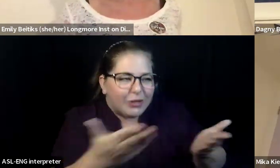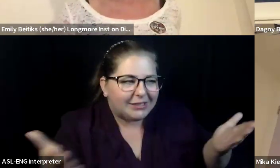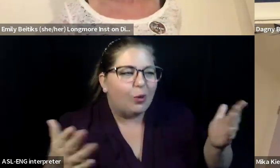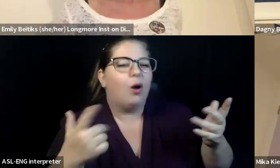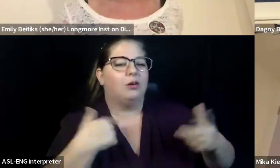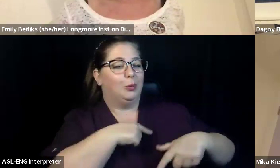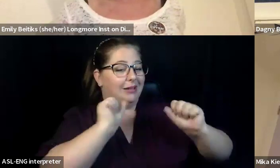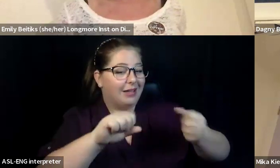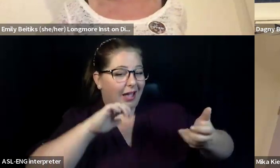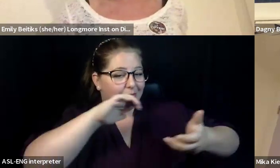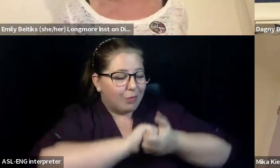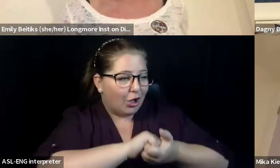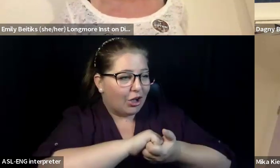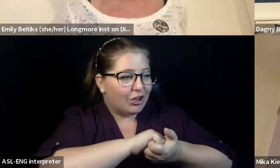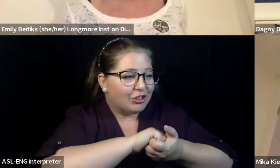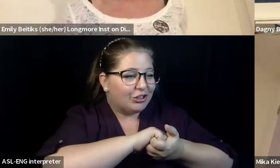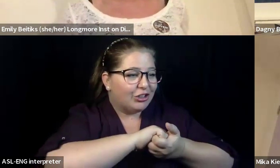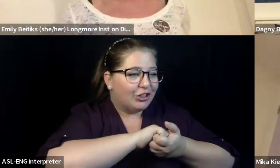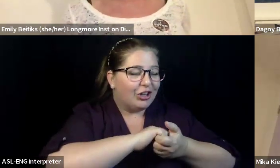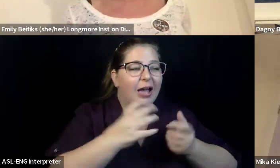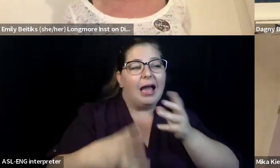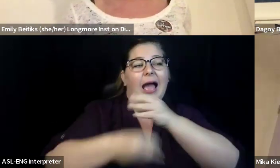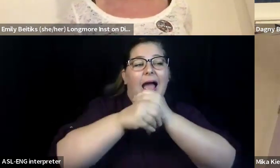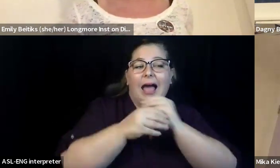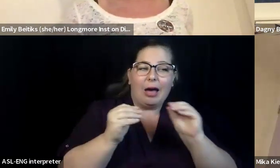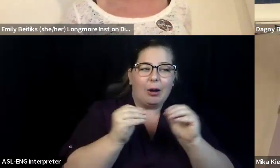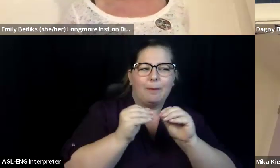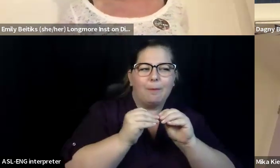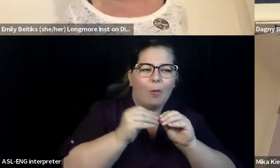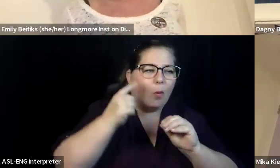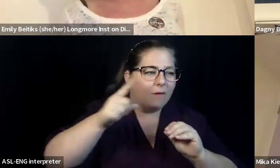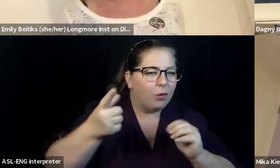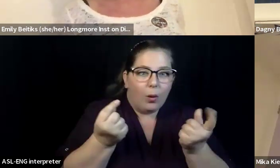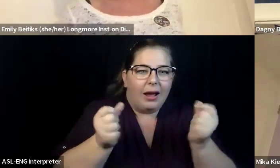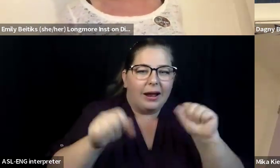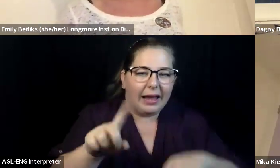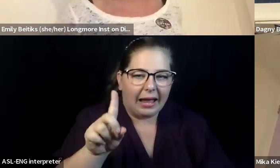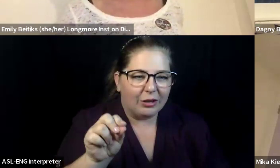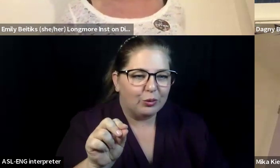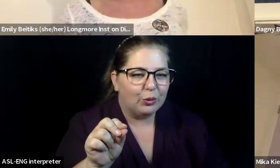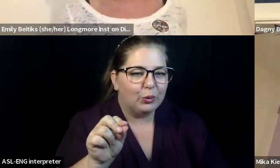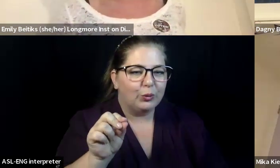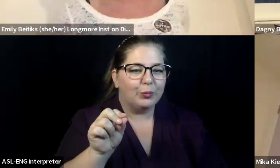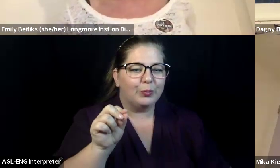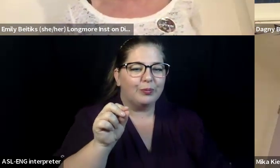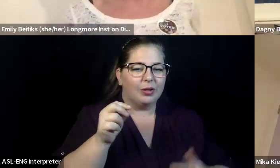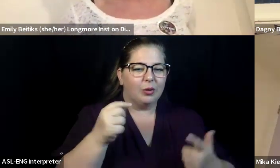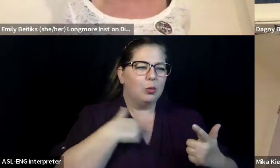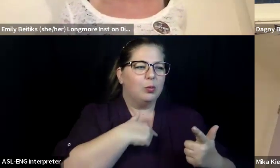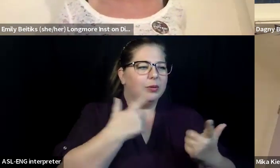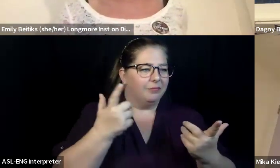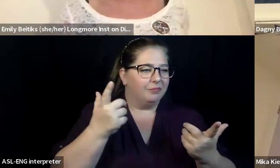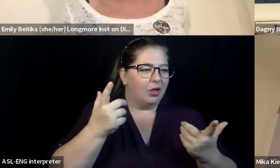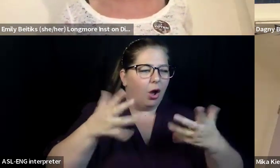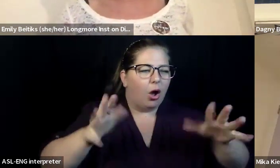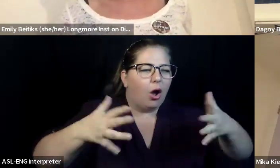can do. Um, including, you know, having a conversation with the public library, or we already had a conversation with the public library about making